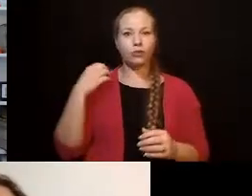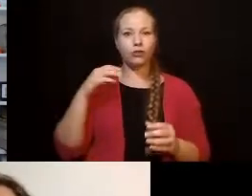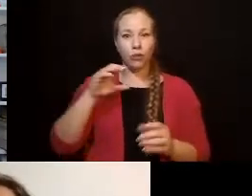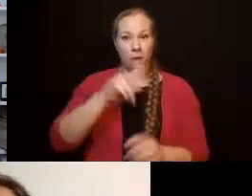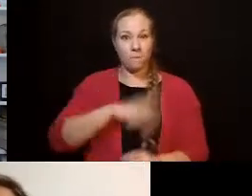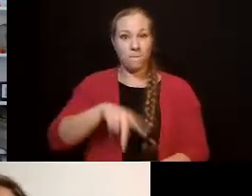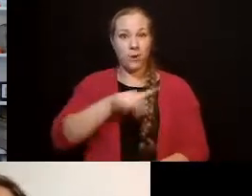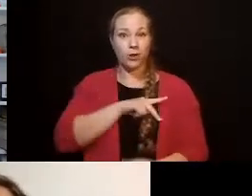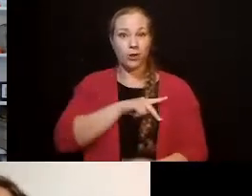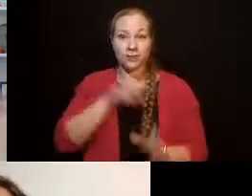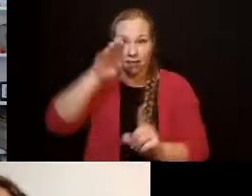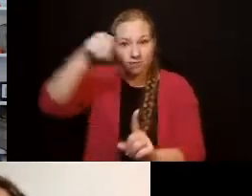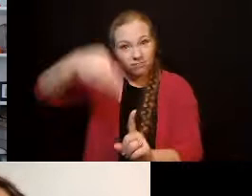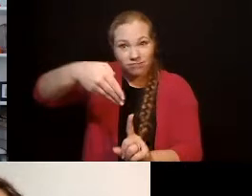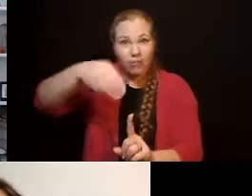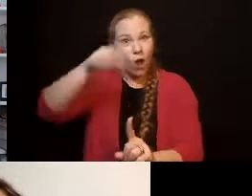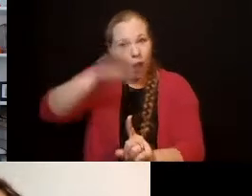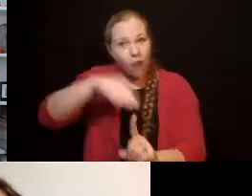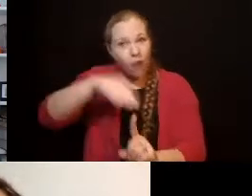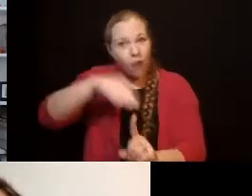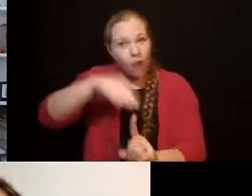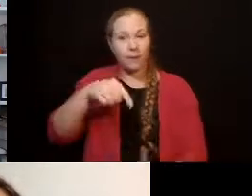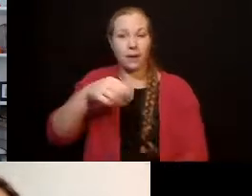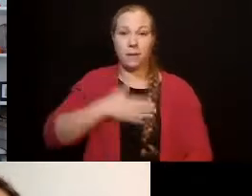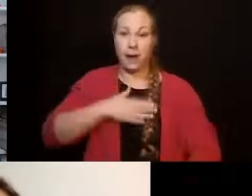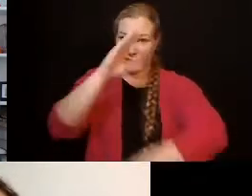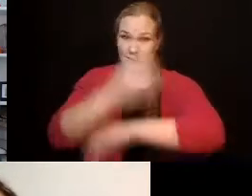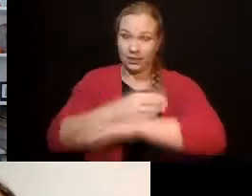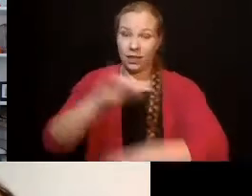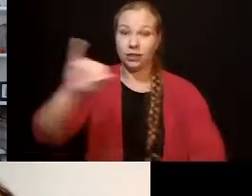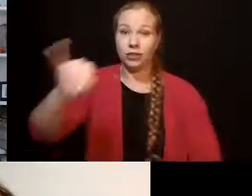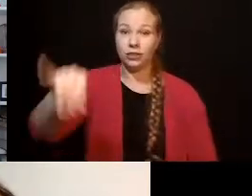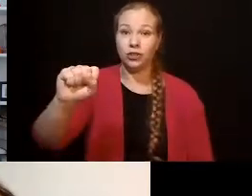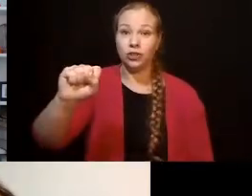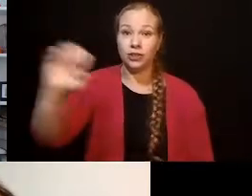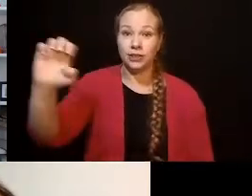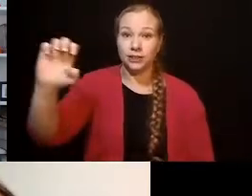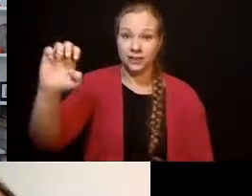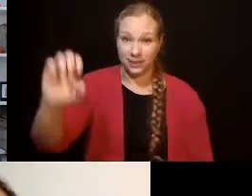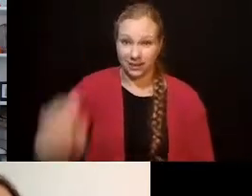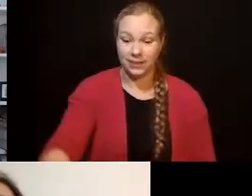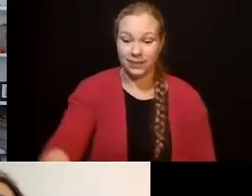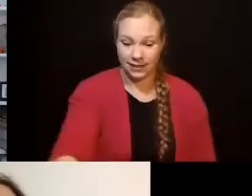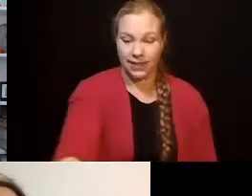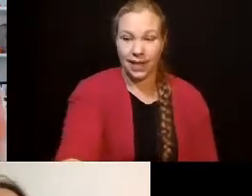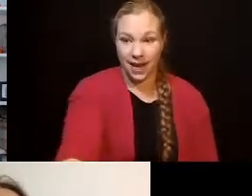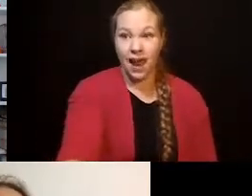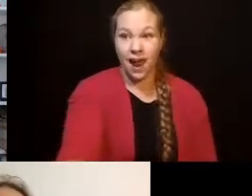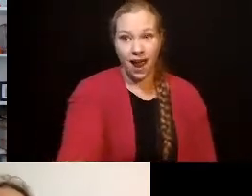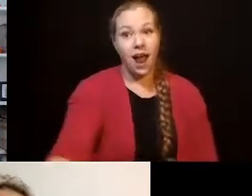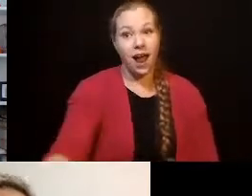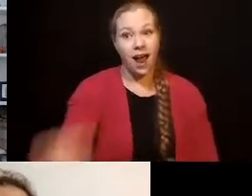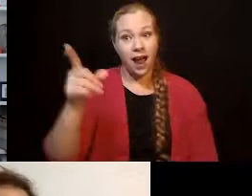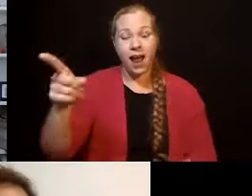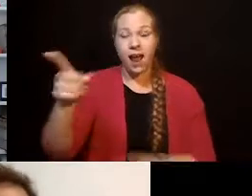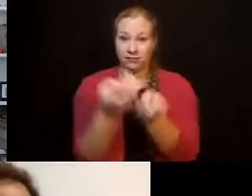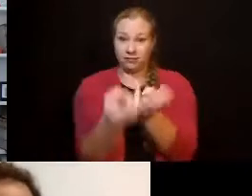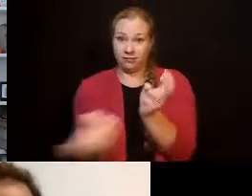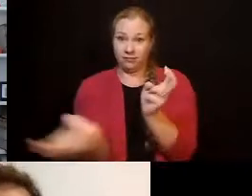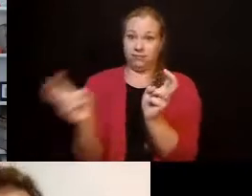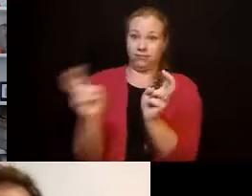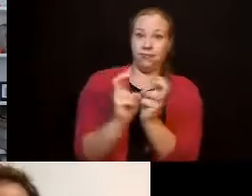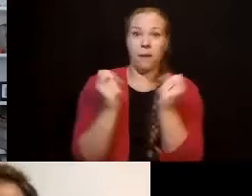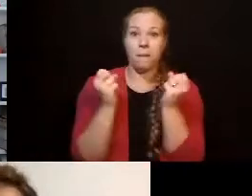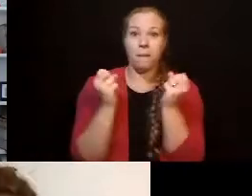from someone else more than he would from me. So, hold on a minute, because I'm going to go